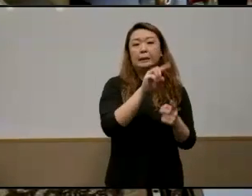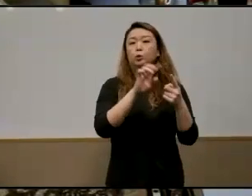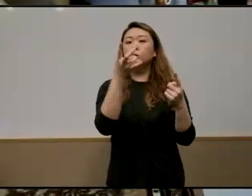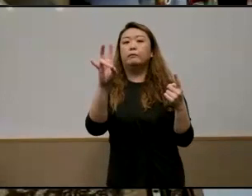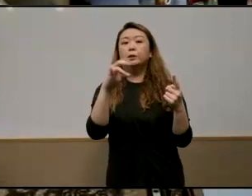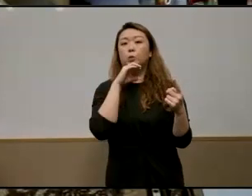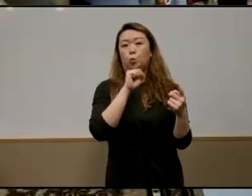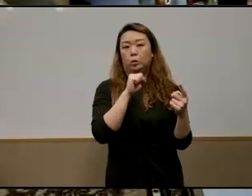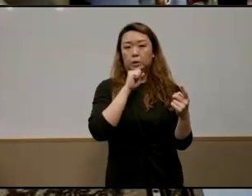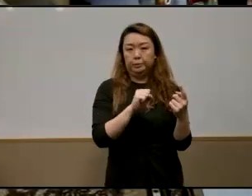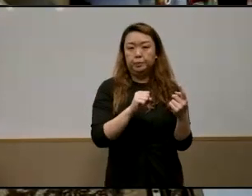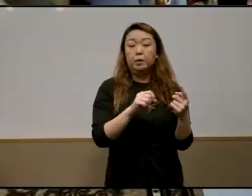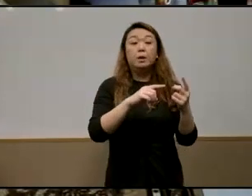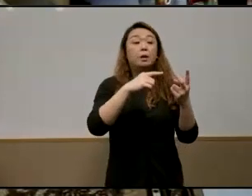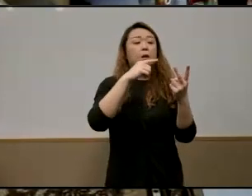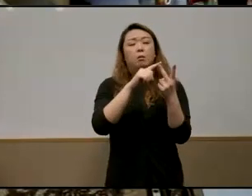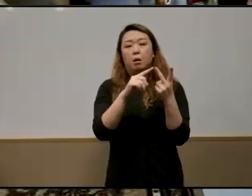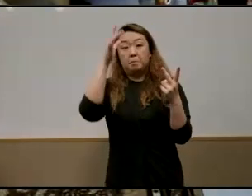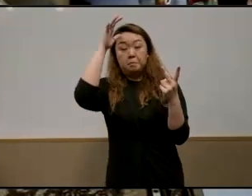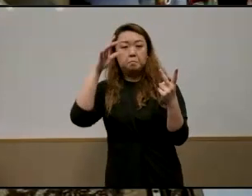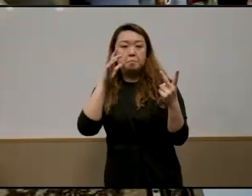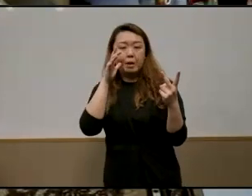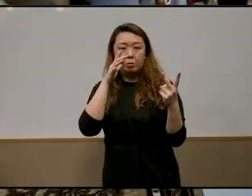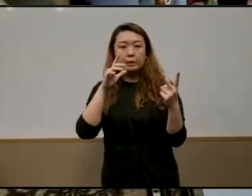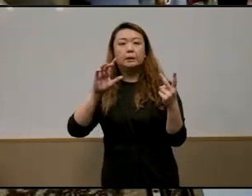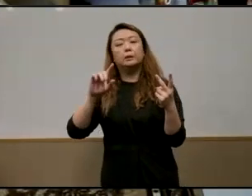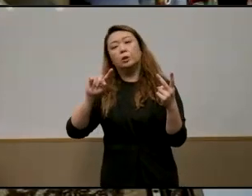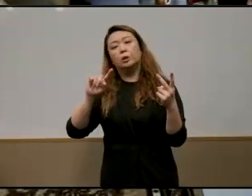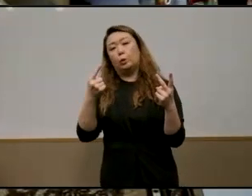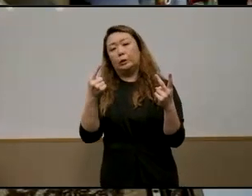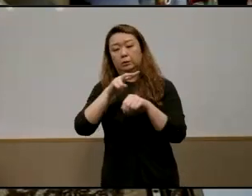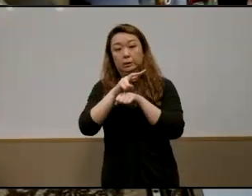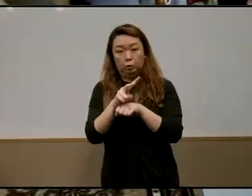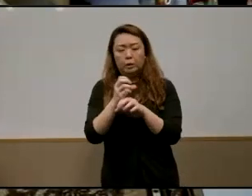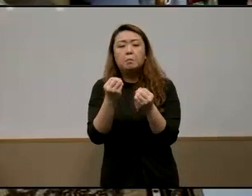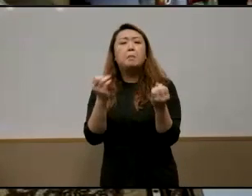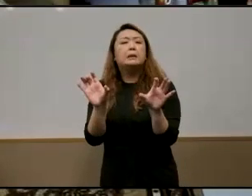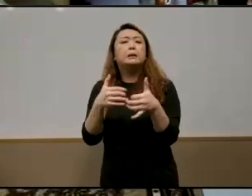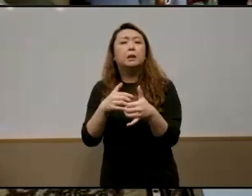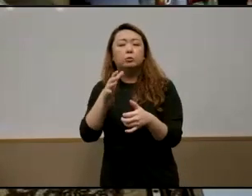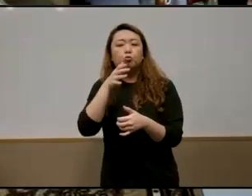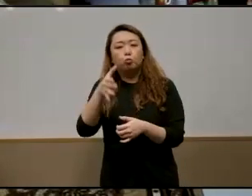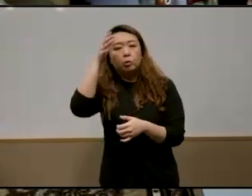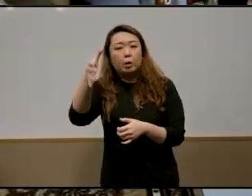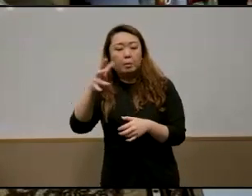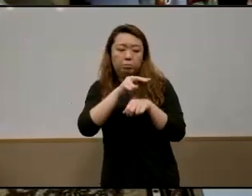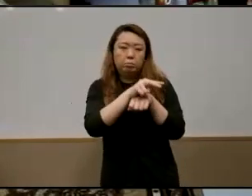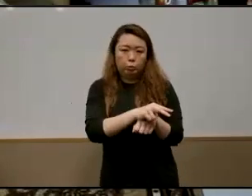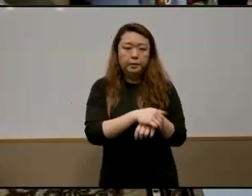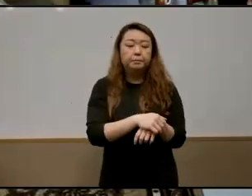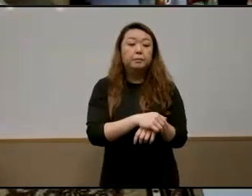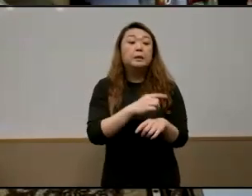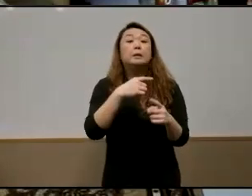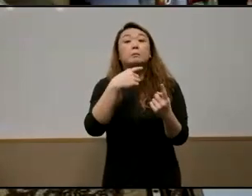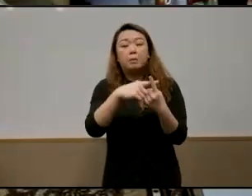and their parents or primary caregivers in some cases that was their grandparents but occasionally their siblings would also join in